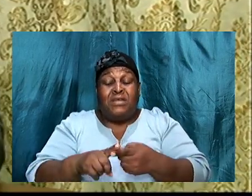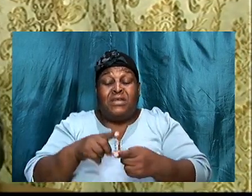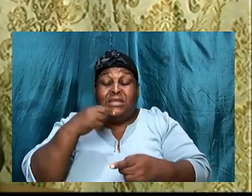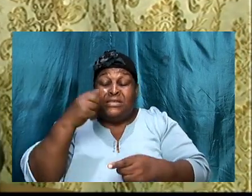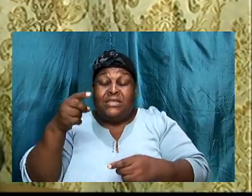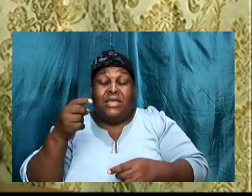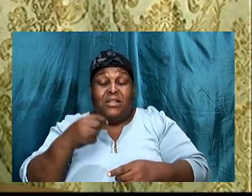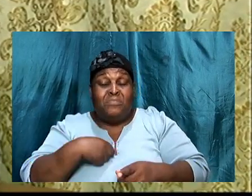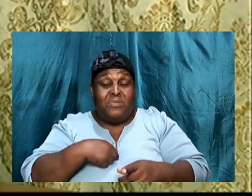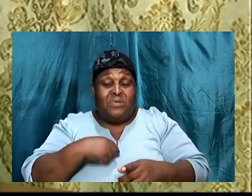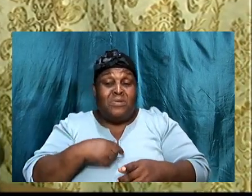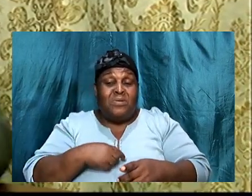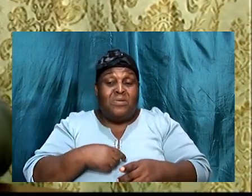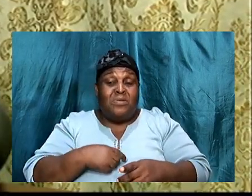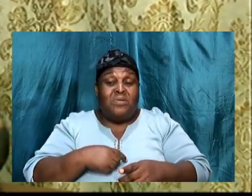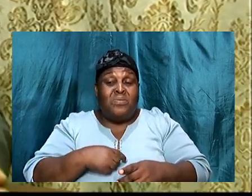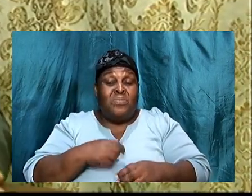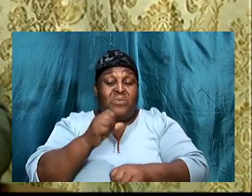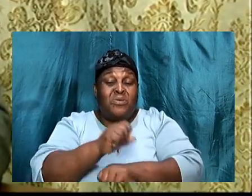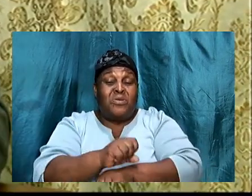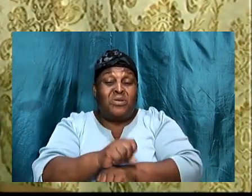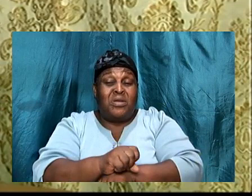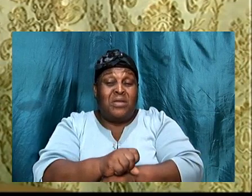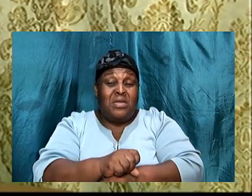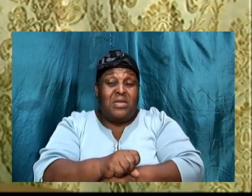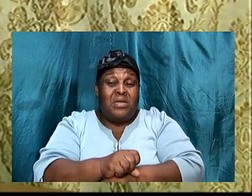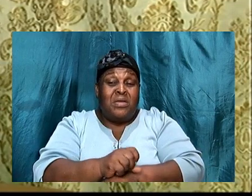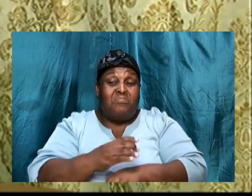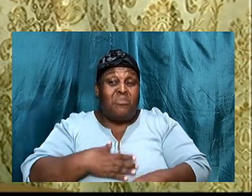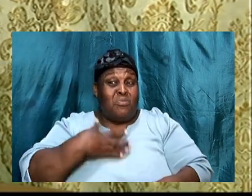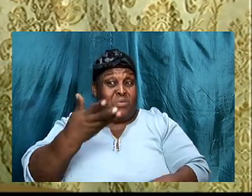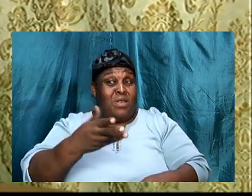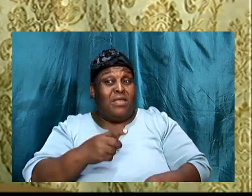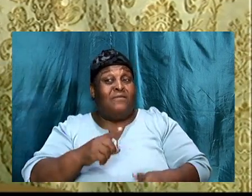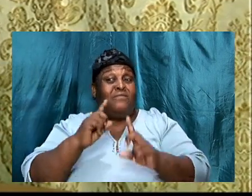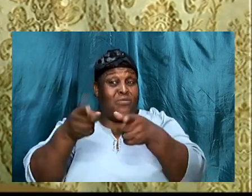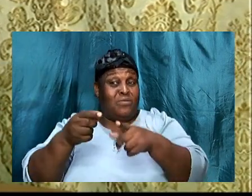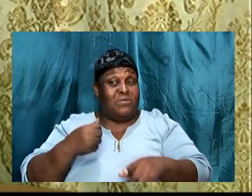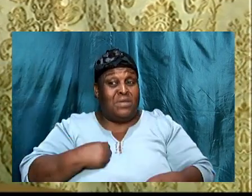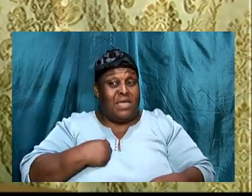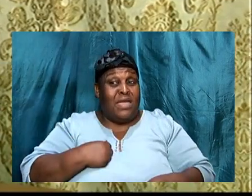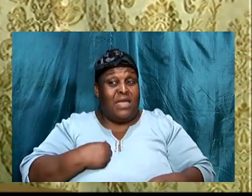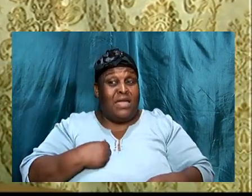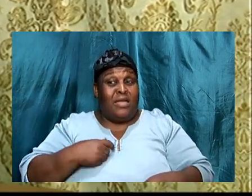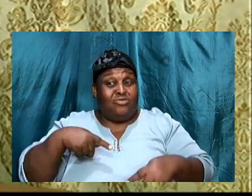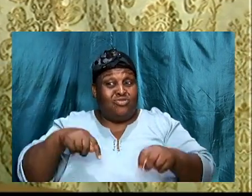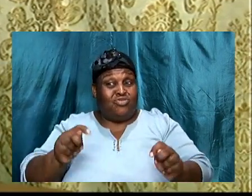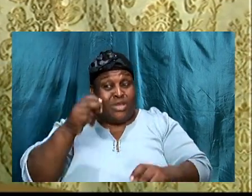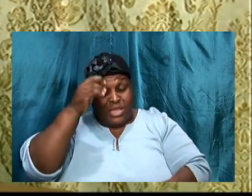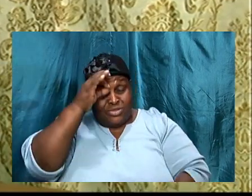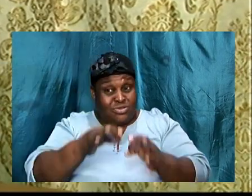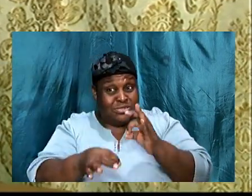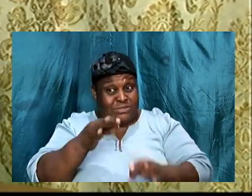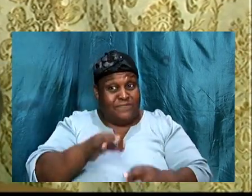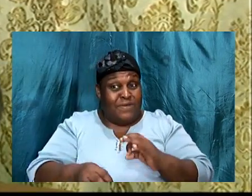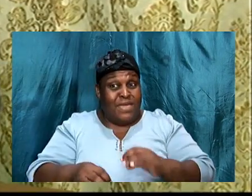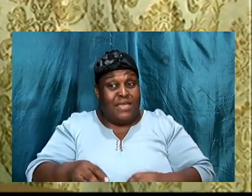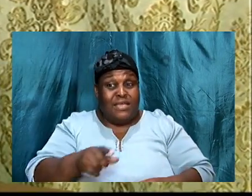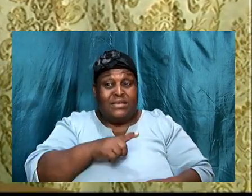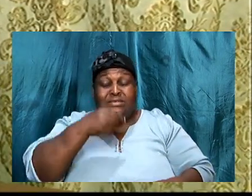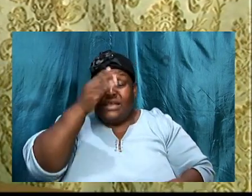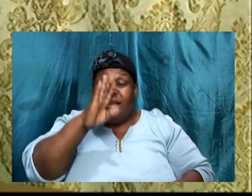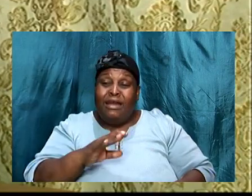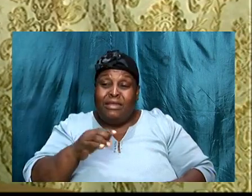I'm willing to go to Canada, I'm going try, justify it too, I'm going to say, look here God, look here, I can go, and I can